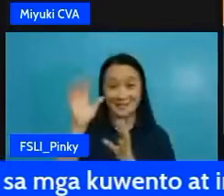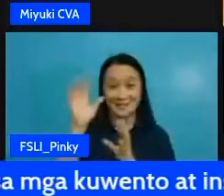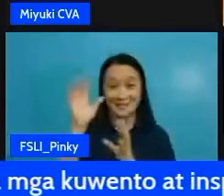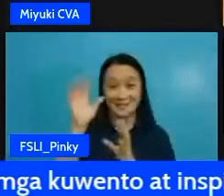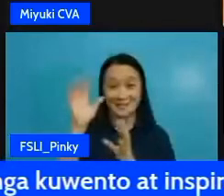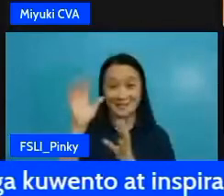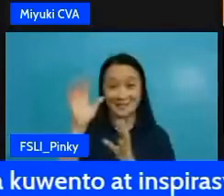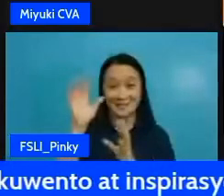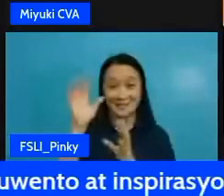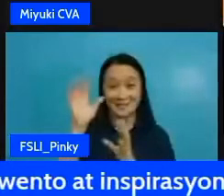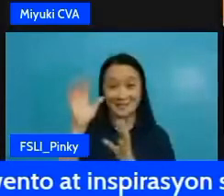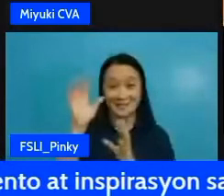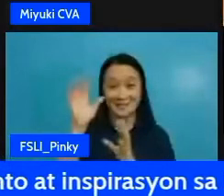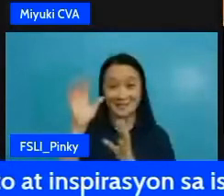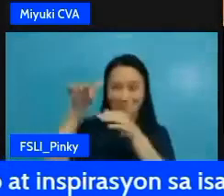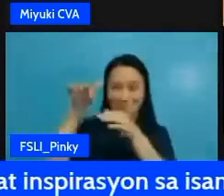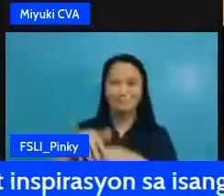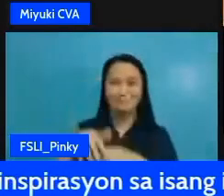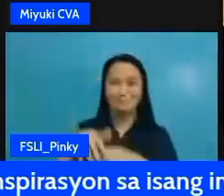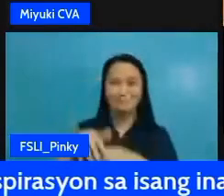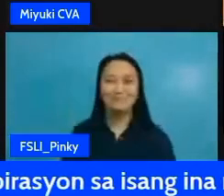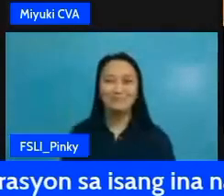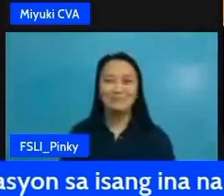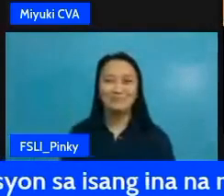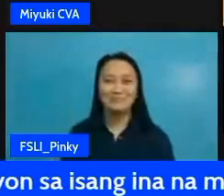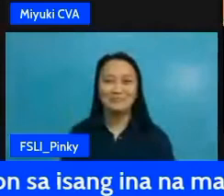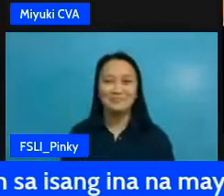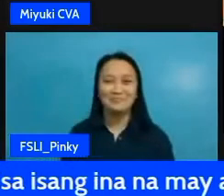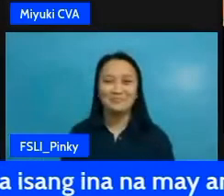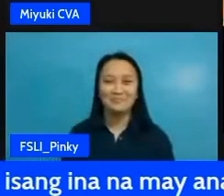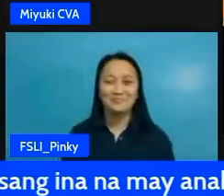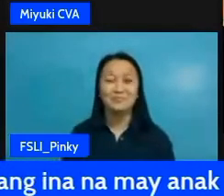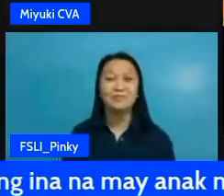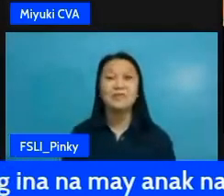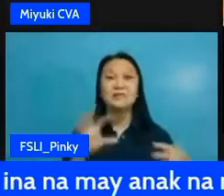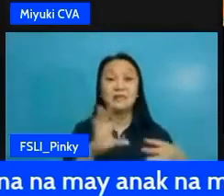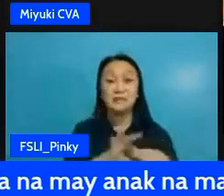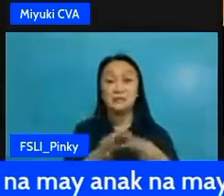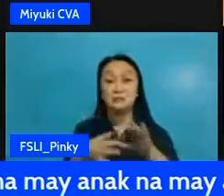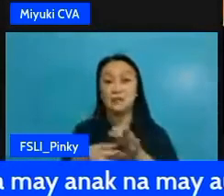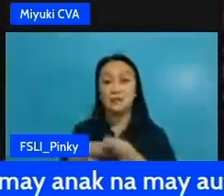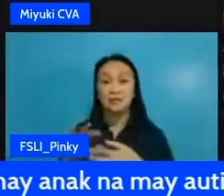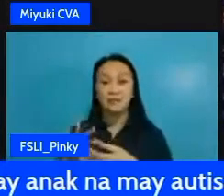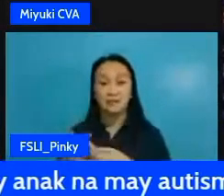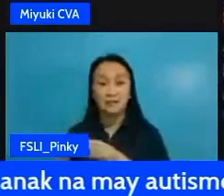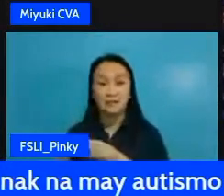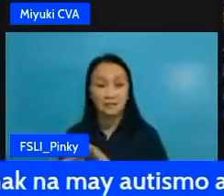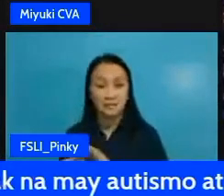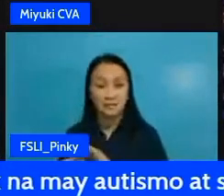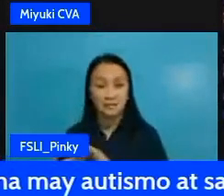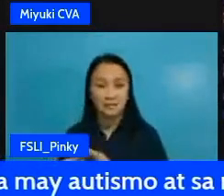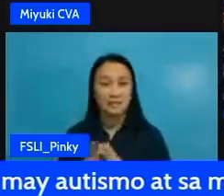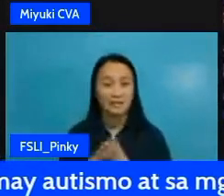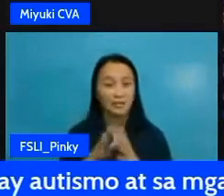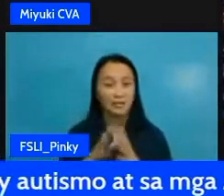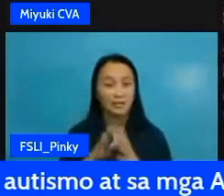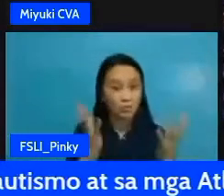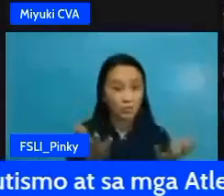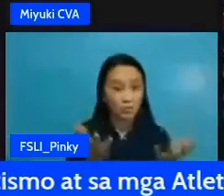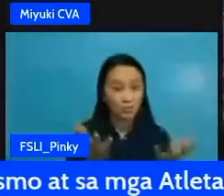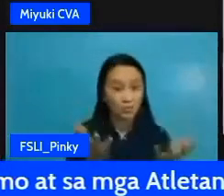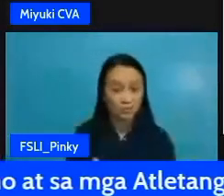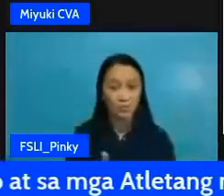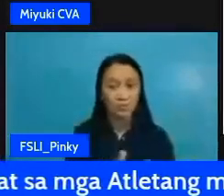our superhero brothers participated in the 2019 special olympics world games in abu dhabi